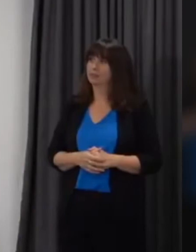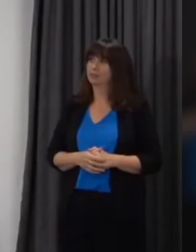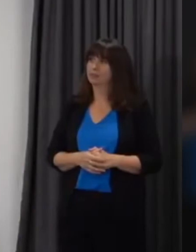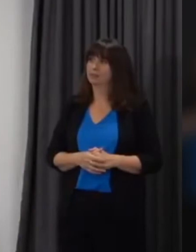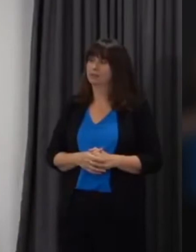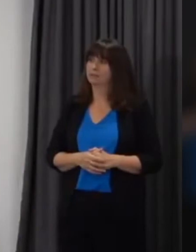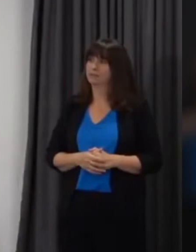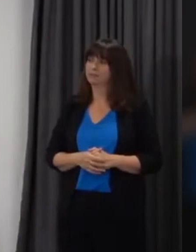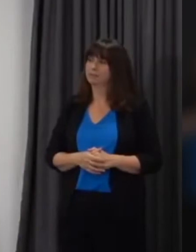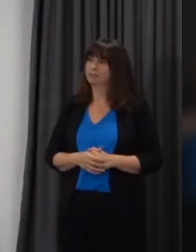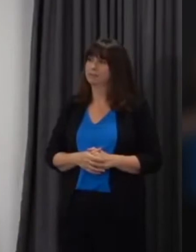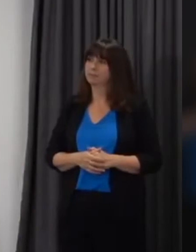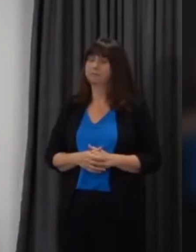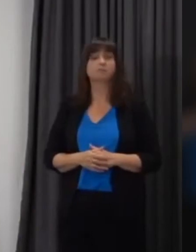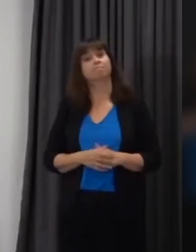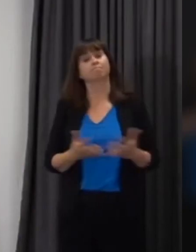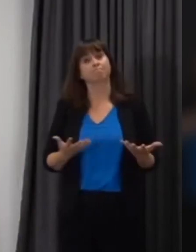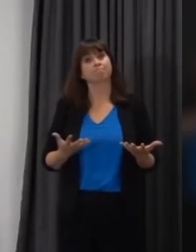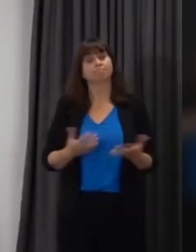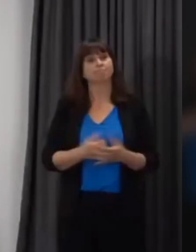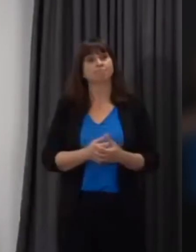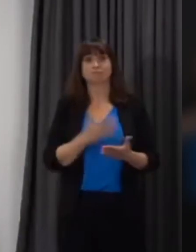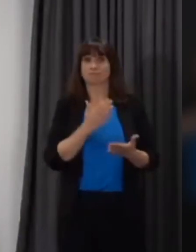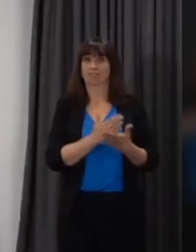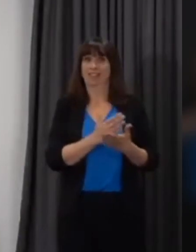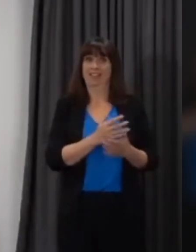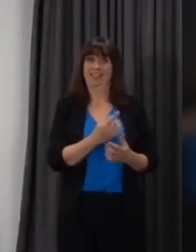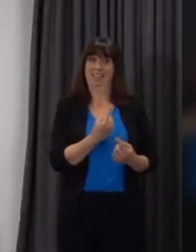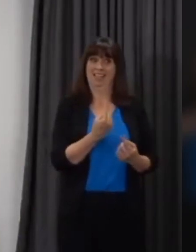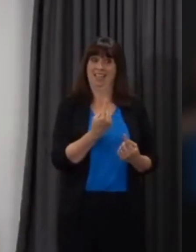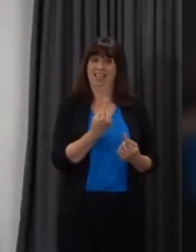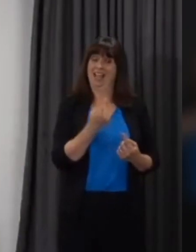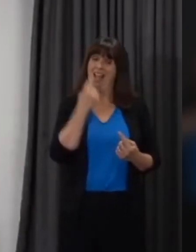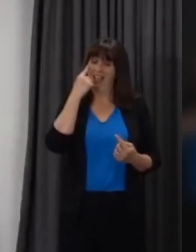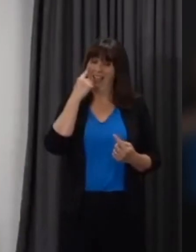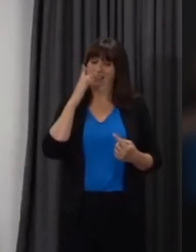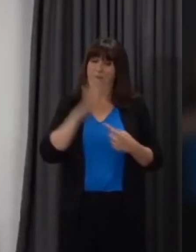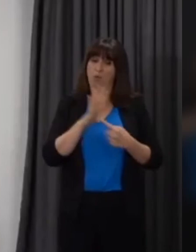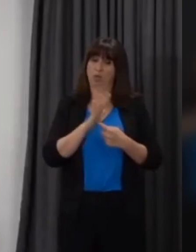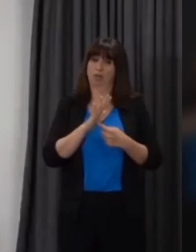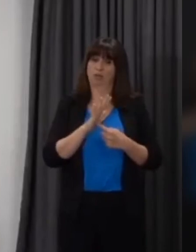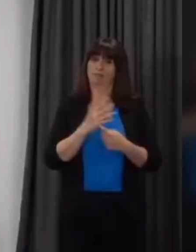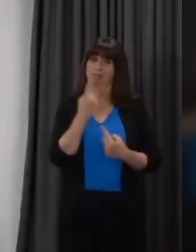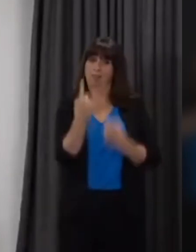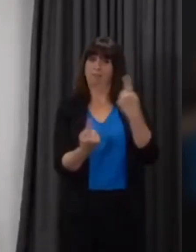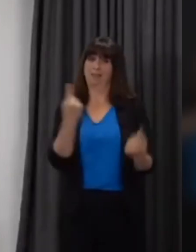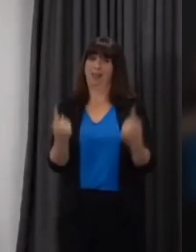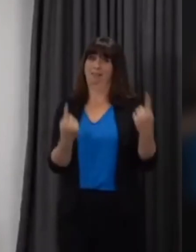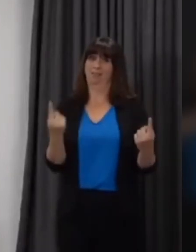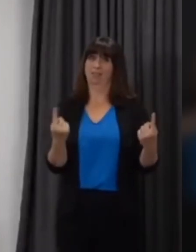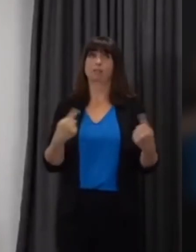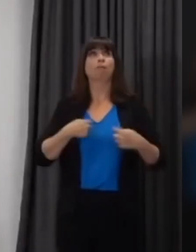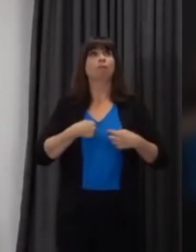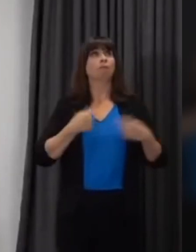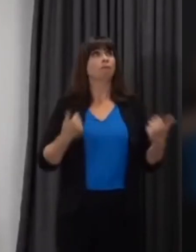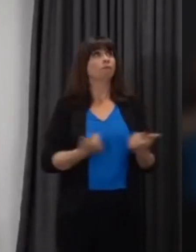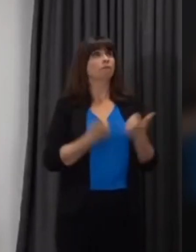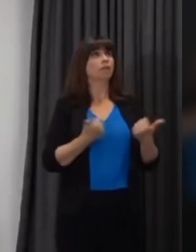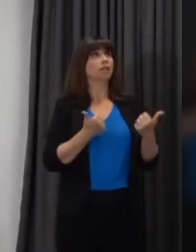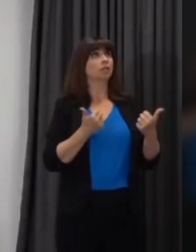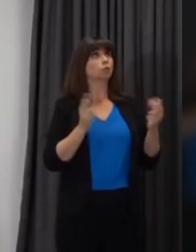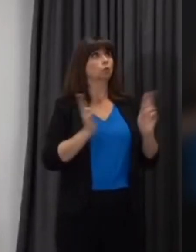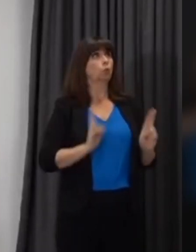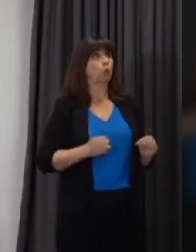dan i think this is really a situation where each individual student and their family will have to make decisions for themselves having consulted with the